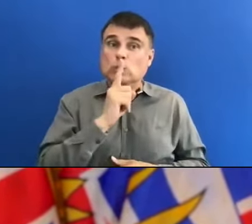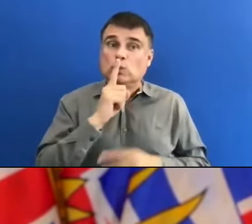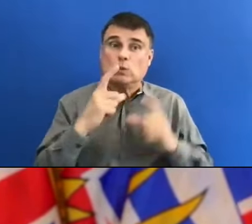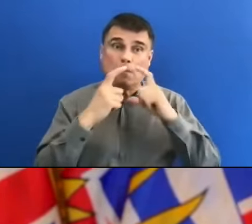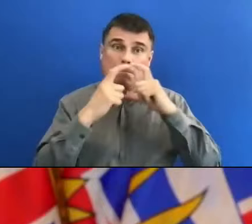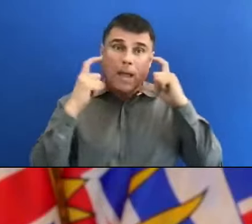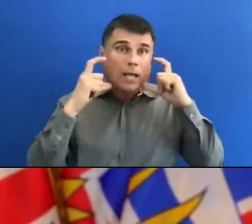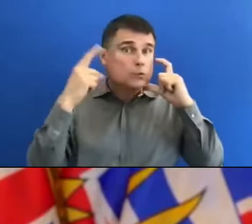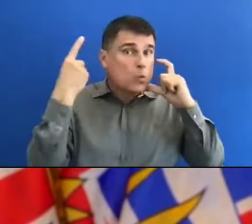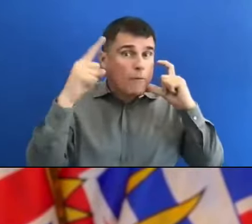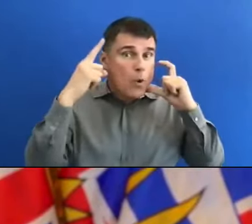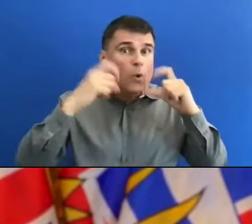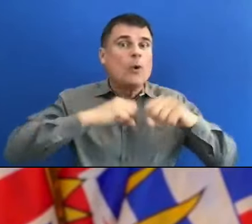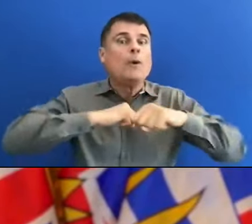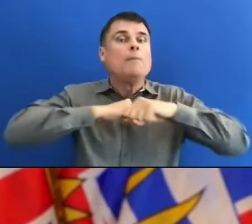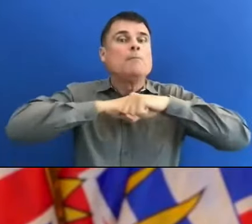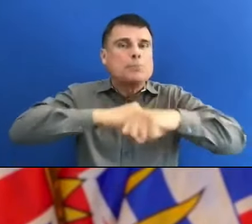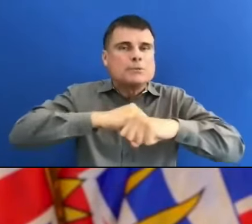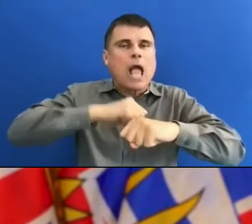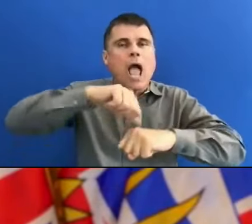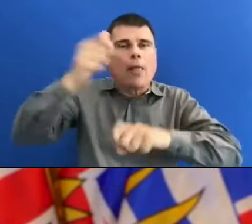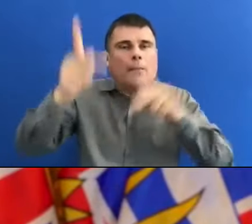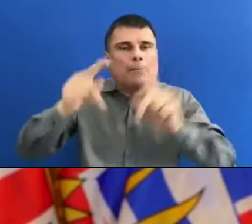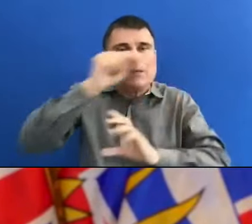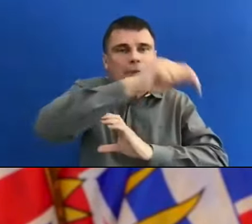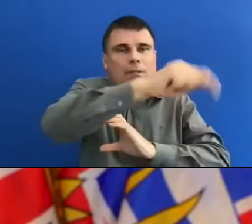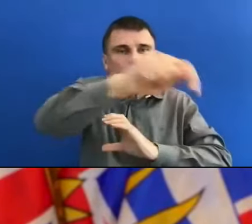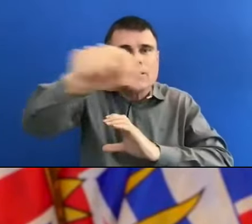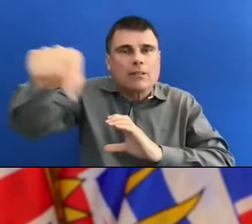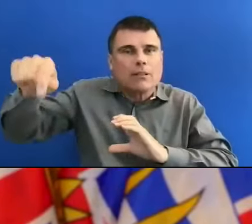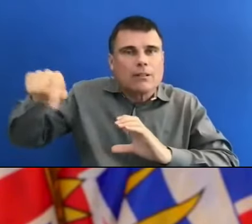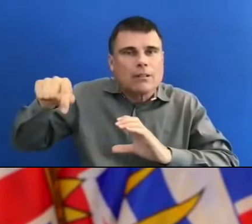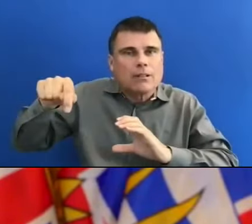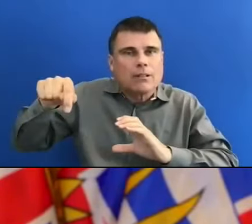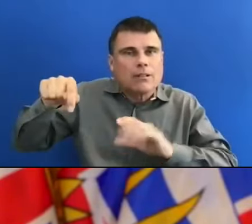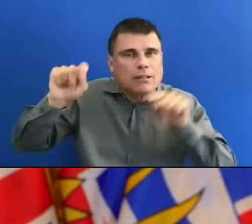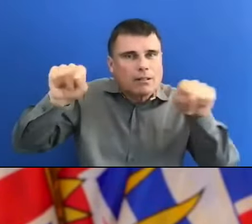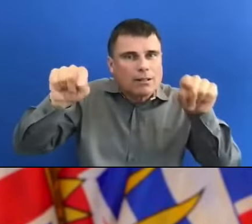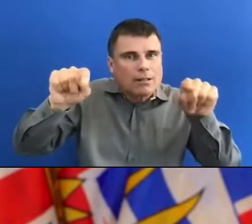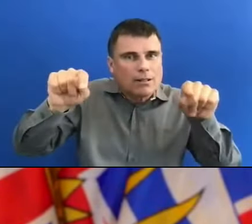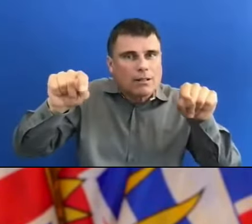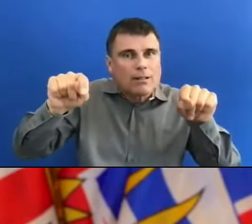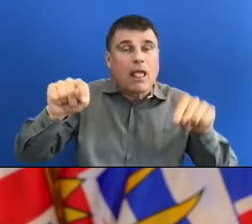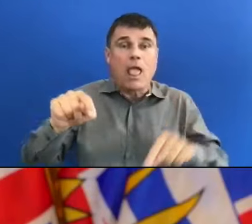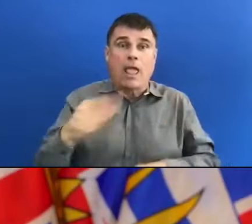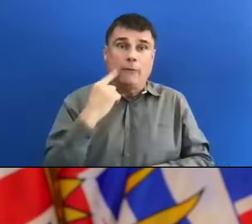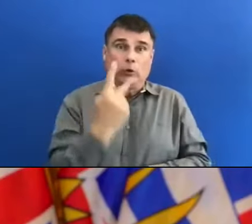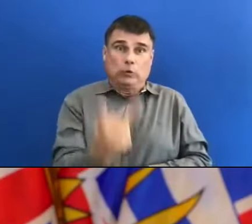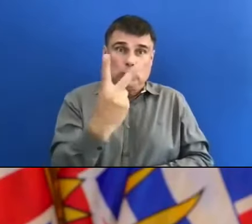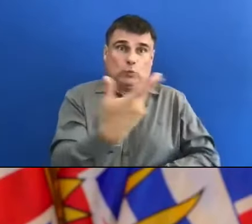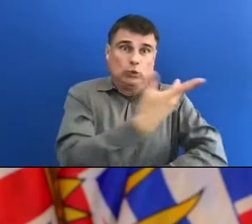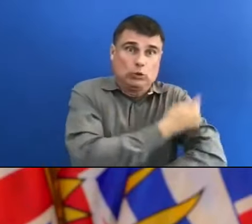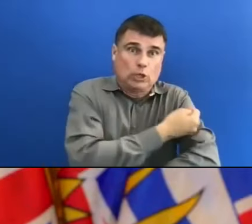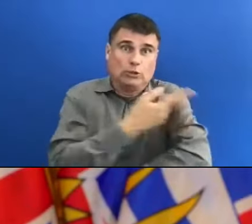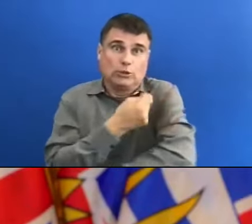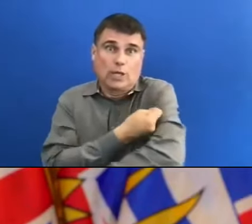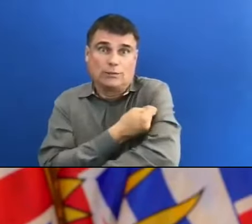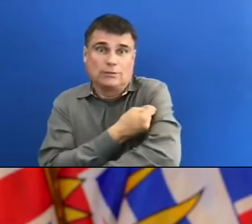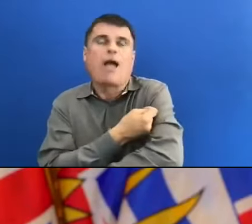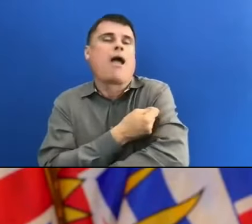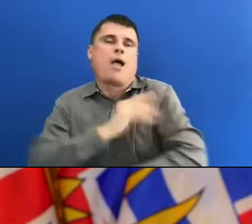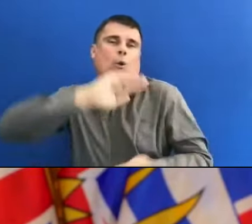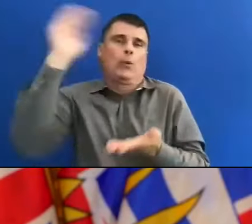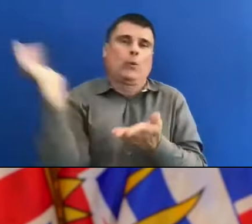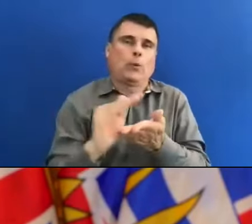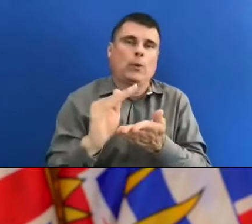risk goes down dramatically after two doses of vaccine. And that's why we're talking about the importance of of continuing to wear masks